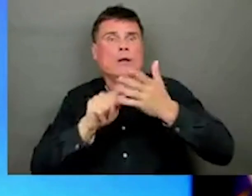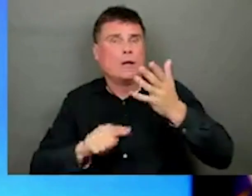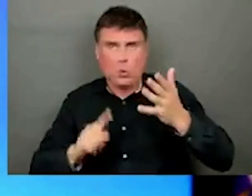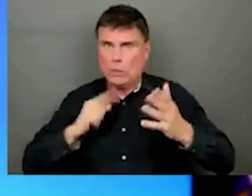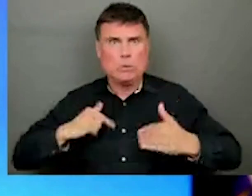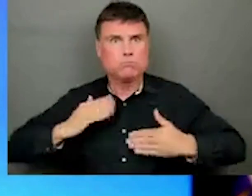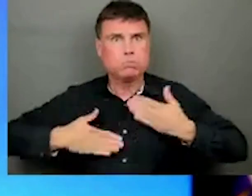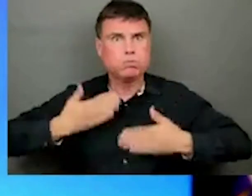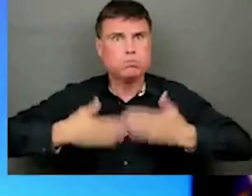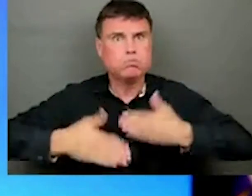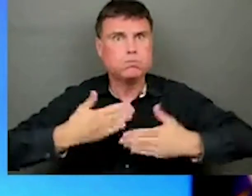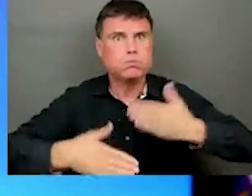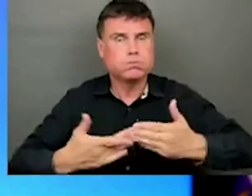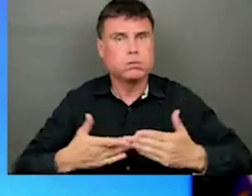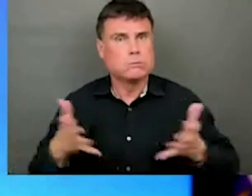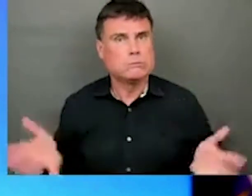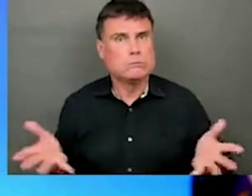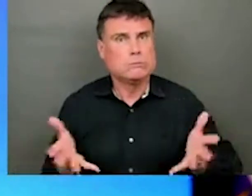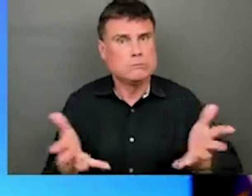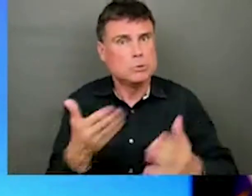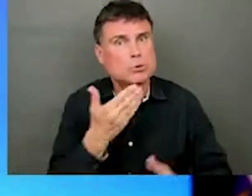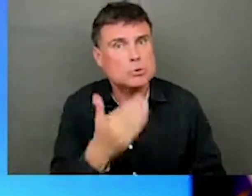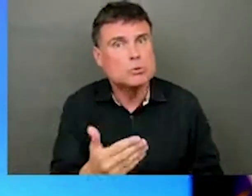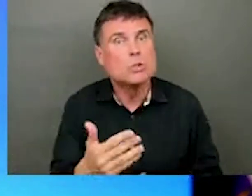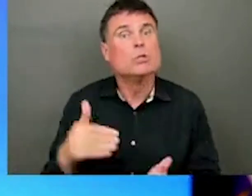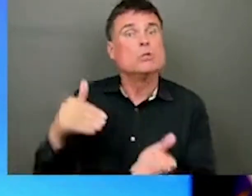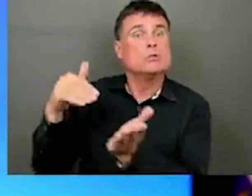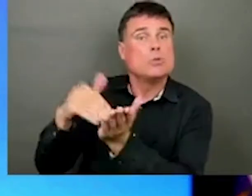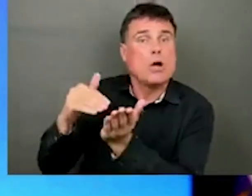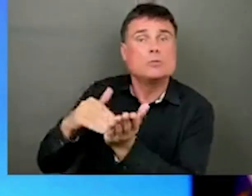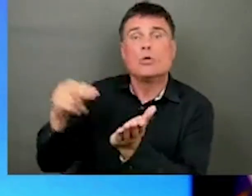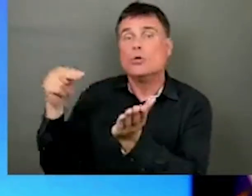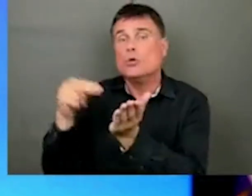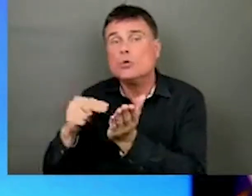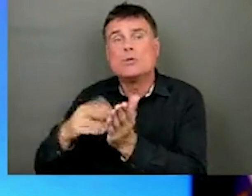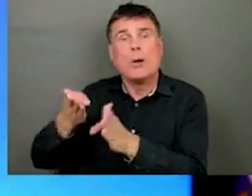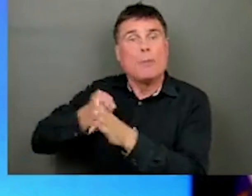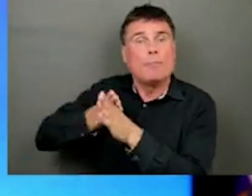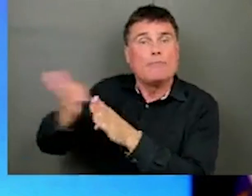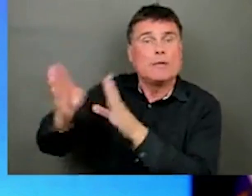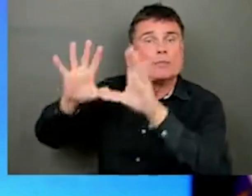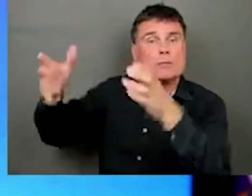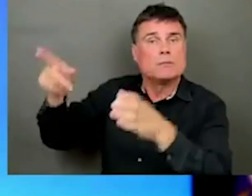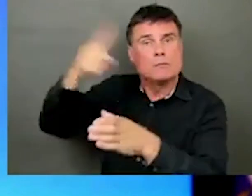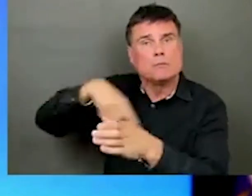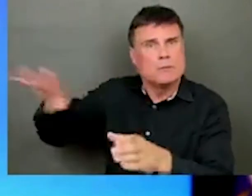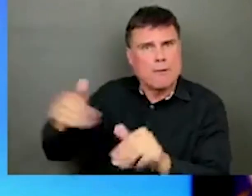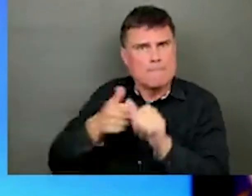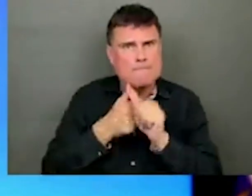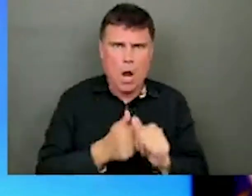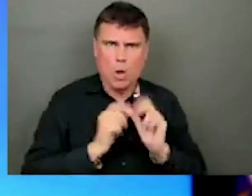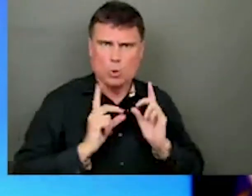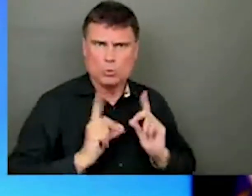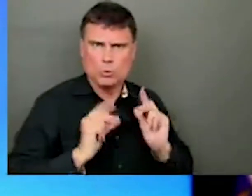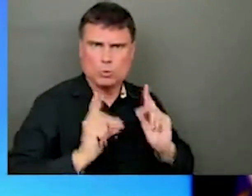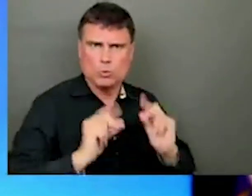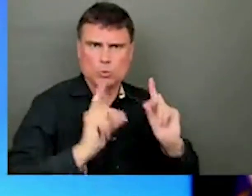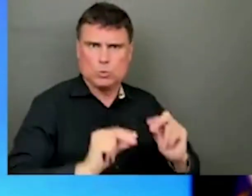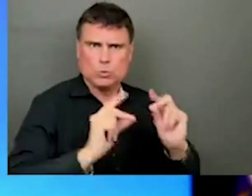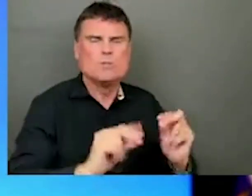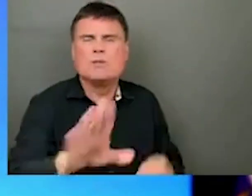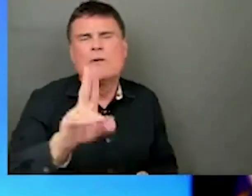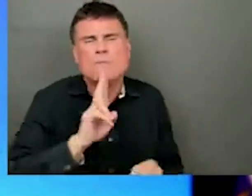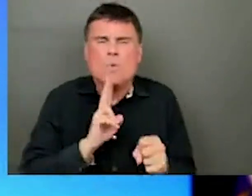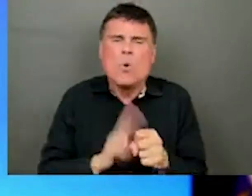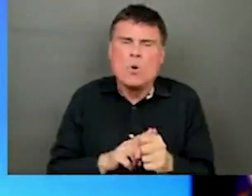in an exceptional way by doctors and nurses and health sciences professionals and of course, of course, everyone working in the system